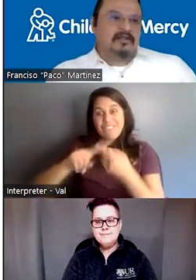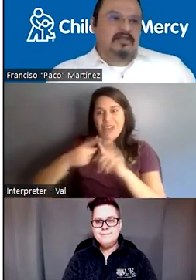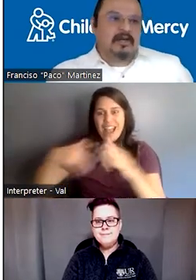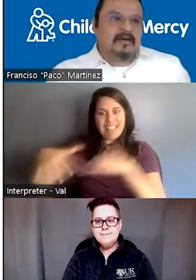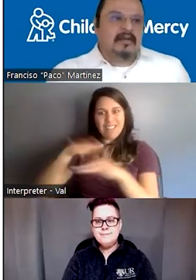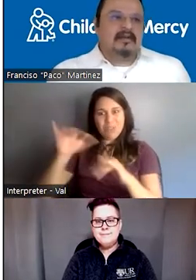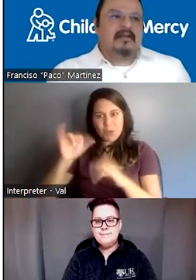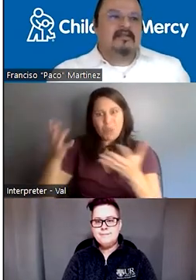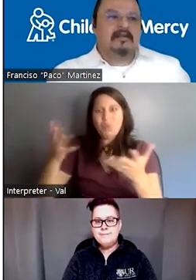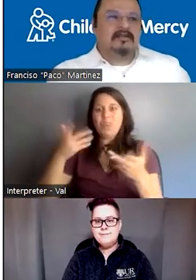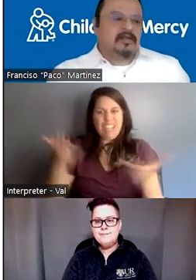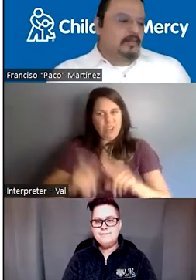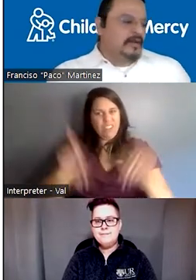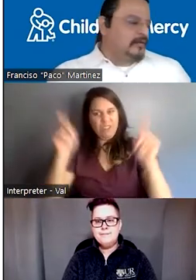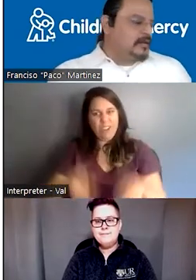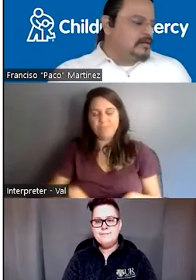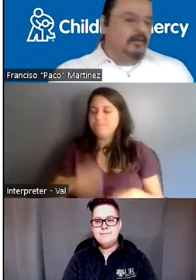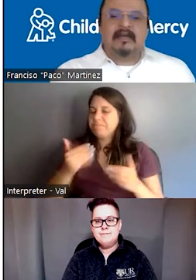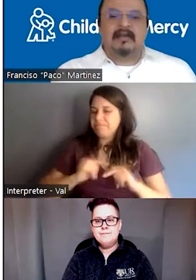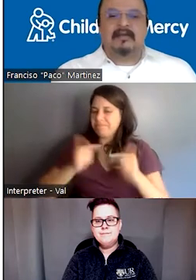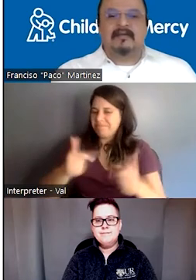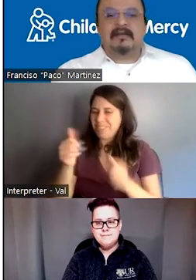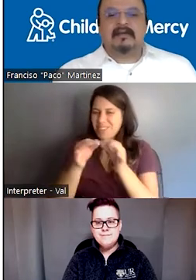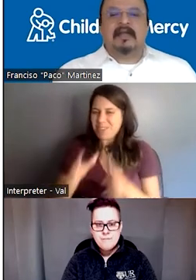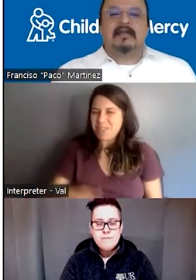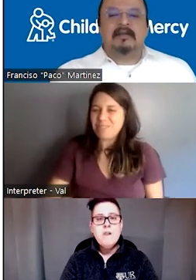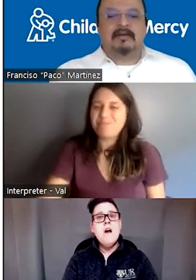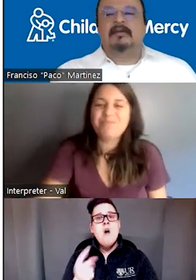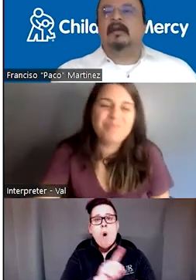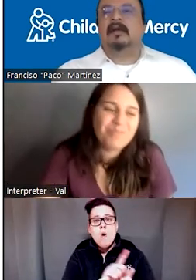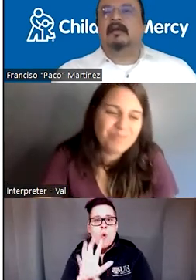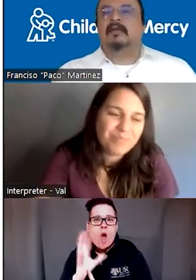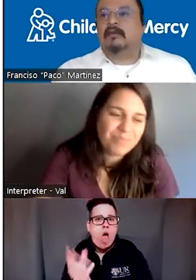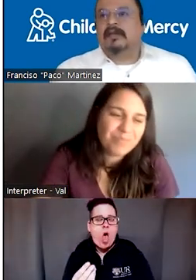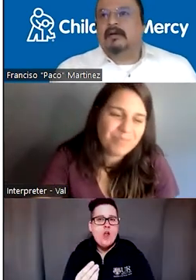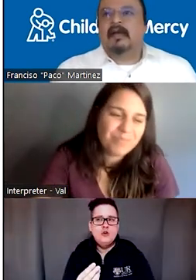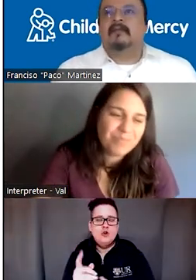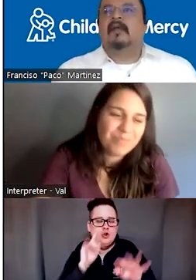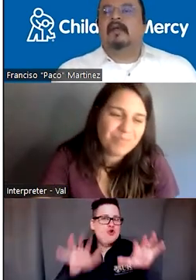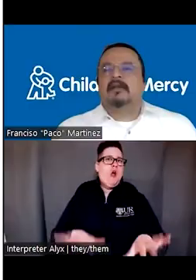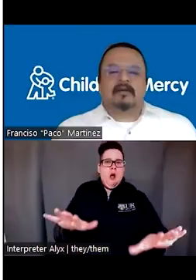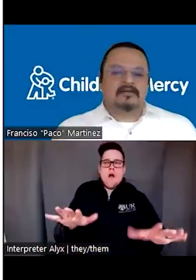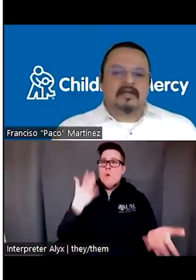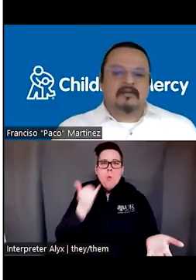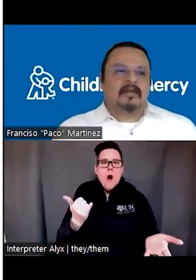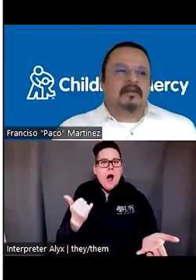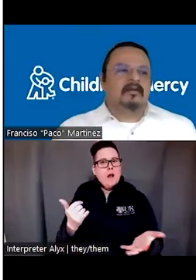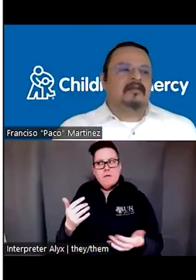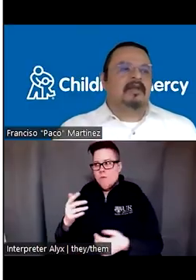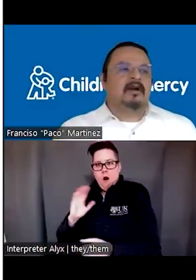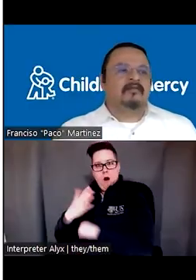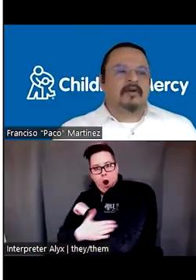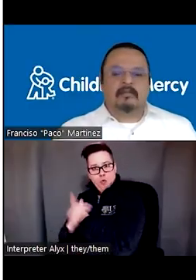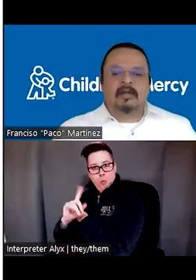cultural shock, right? Like there's cultural shock because there are so many things that they don't, that we don't have in the countries that we,